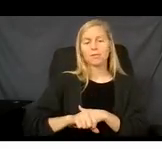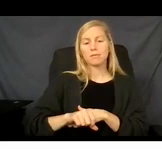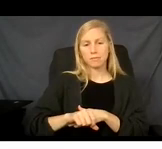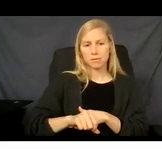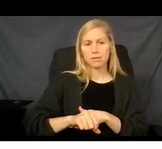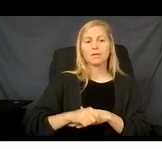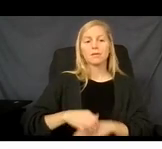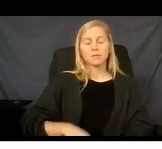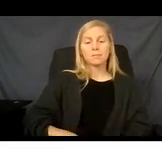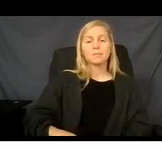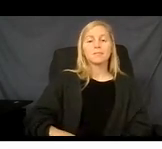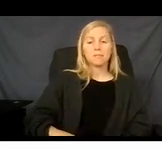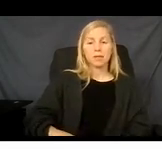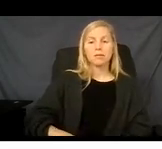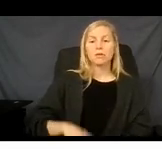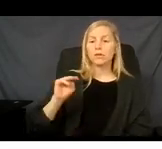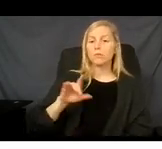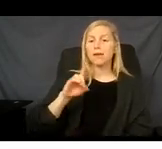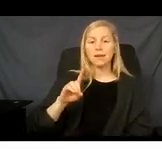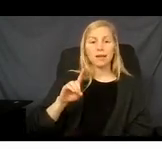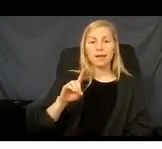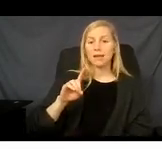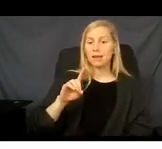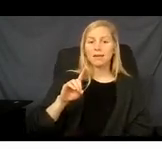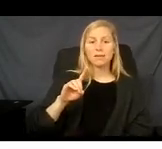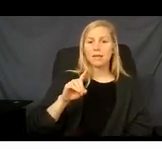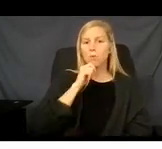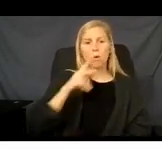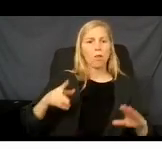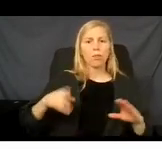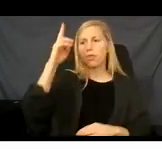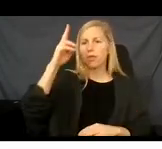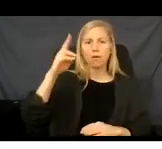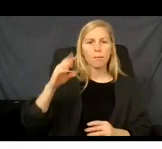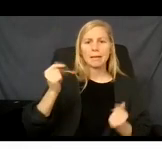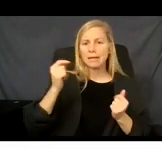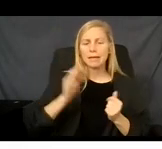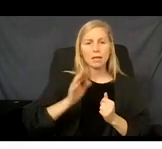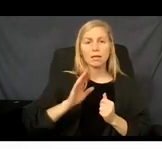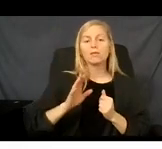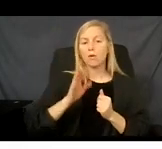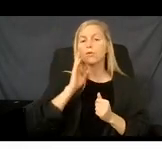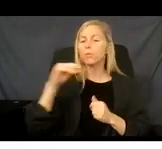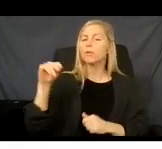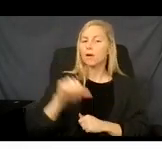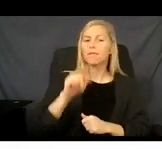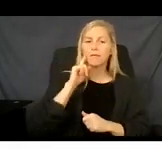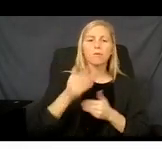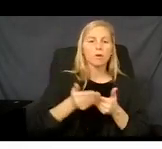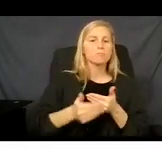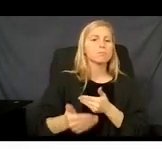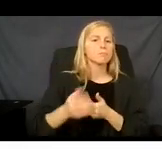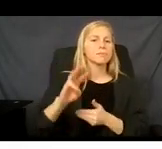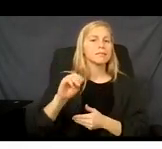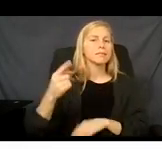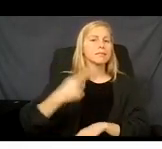Medicaid eligibility will not be cut off immediately. You will still be covered by Medicaid for the next 60 days. Now, when